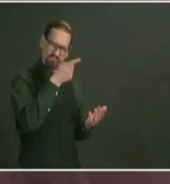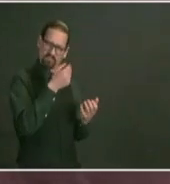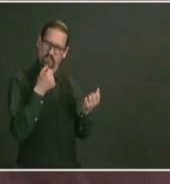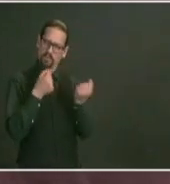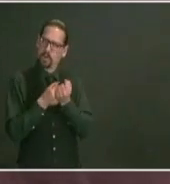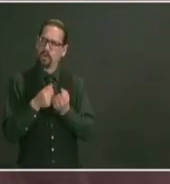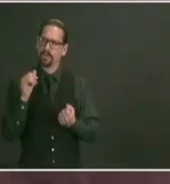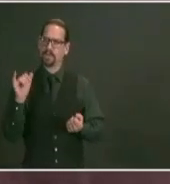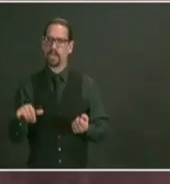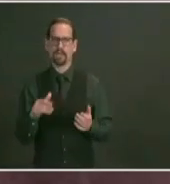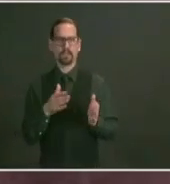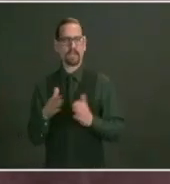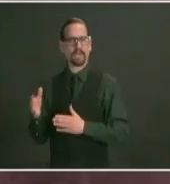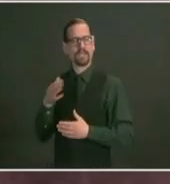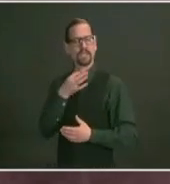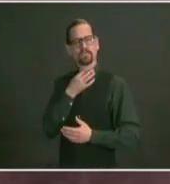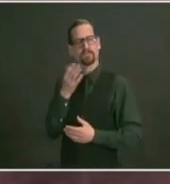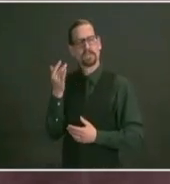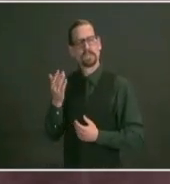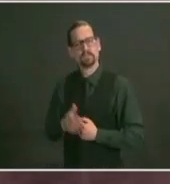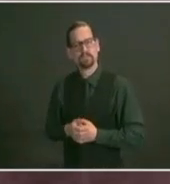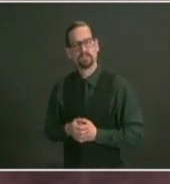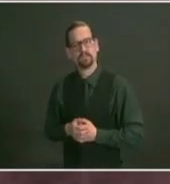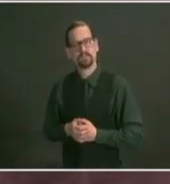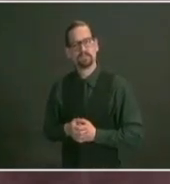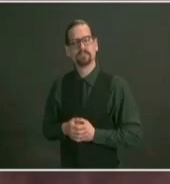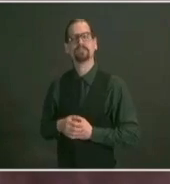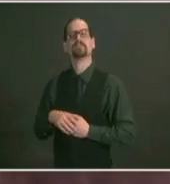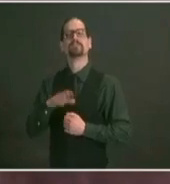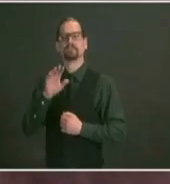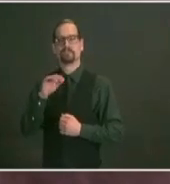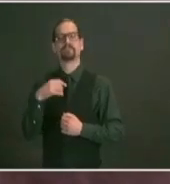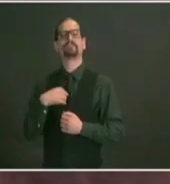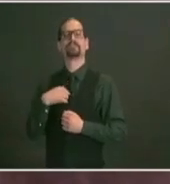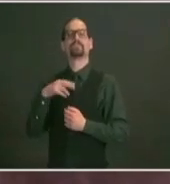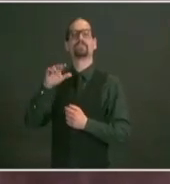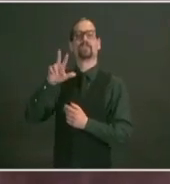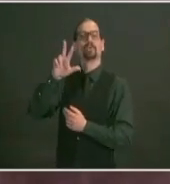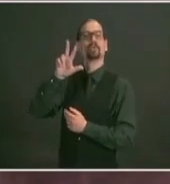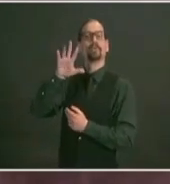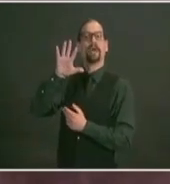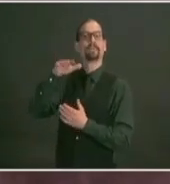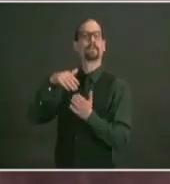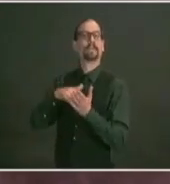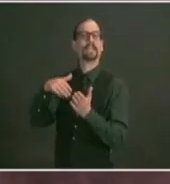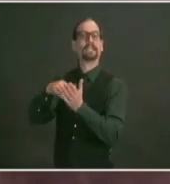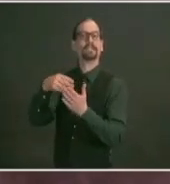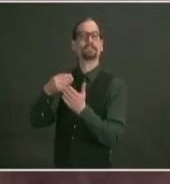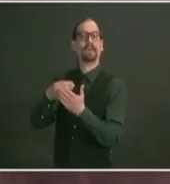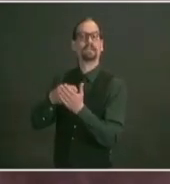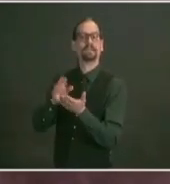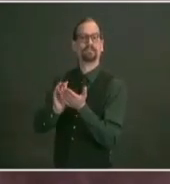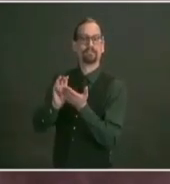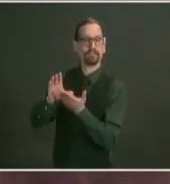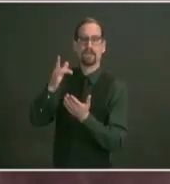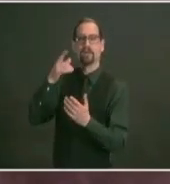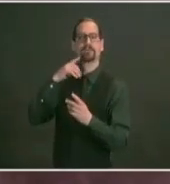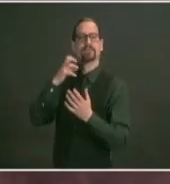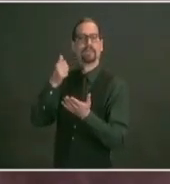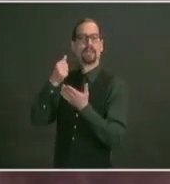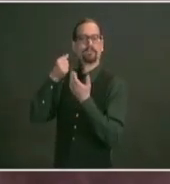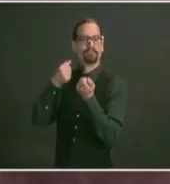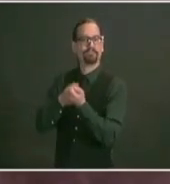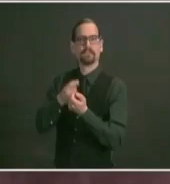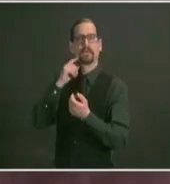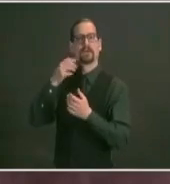35 million dollars is on the line to help improve transportation in providence and we're going to use it and uh i'm sure that the final plans will speak